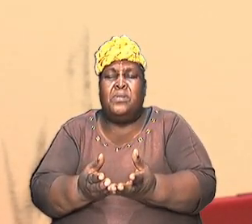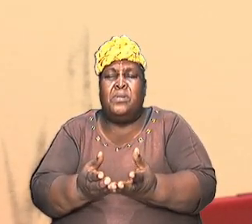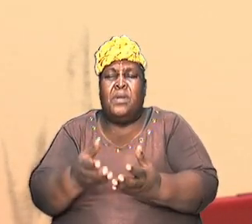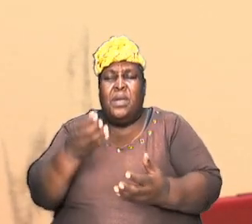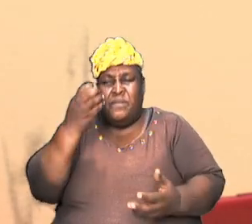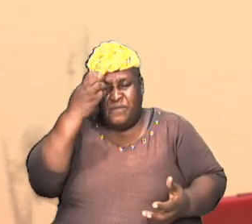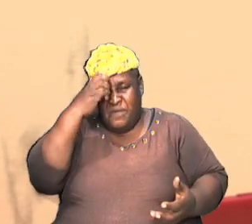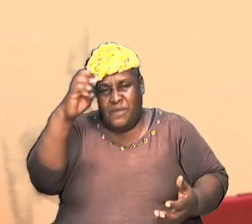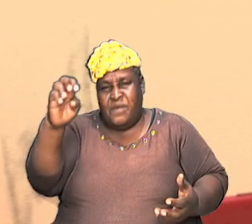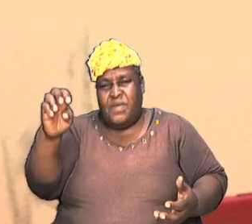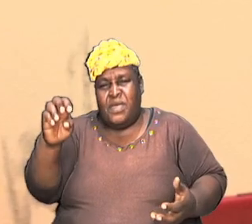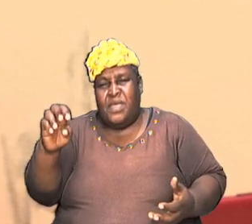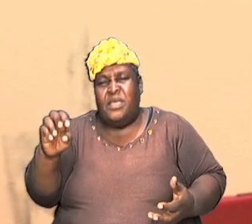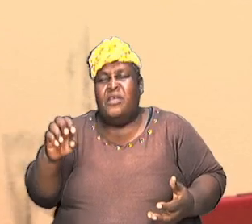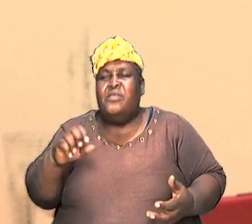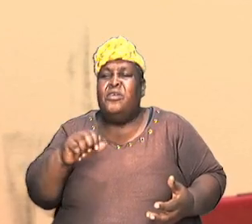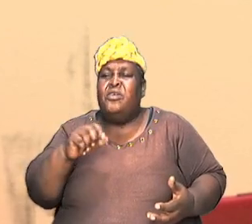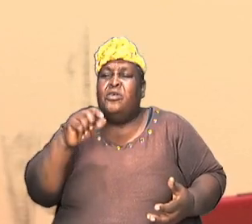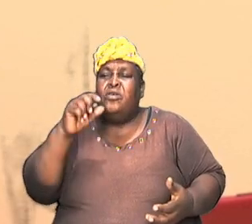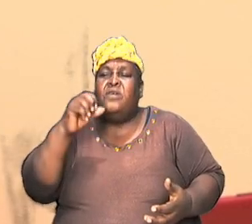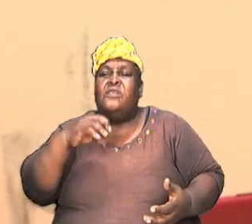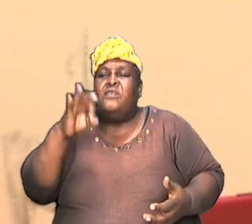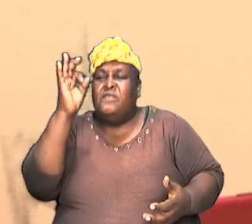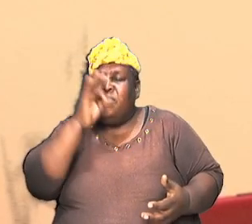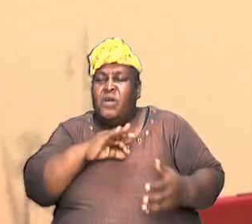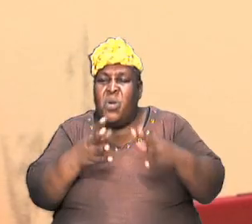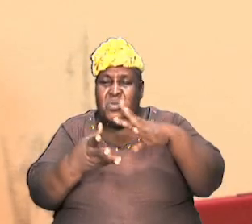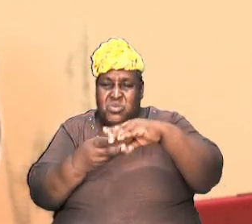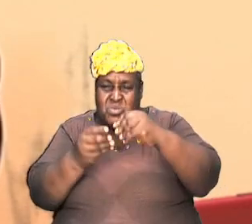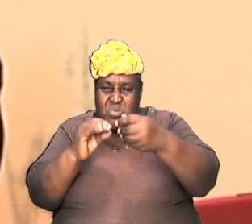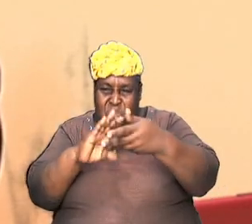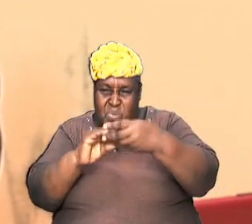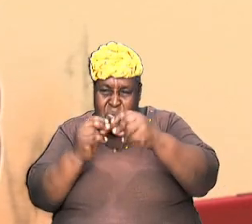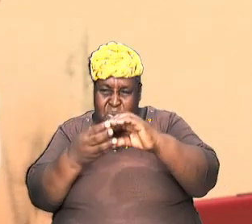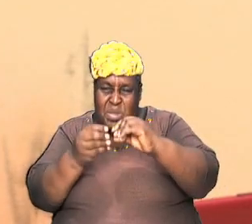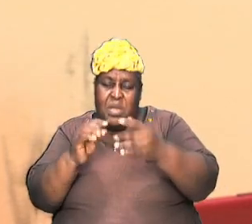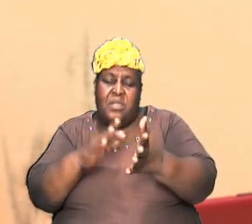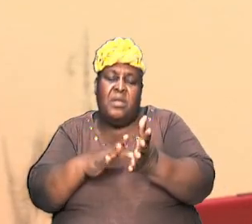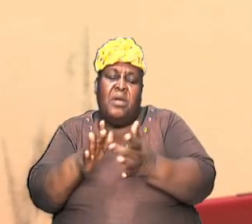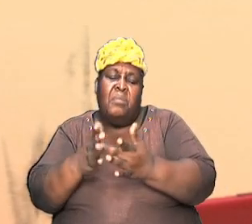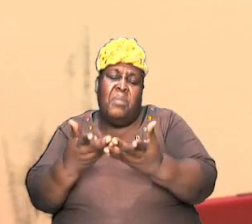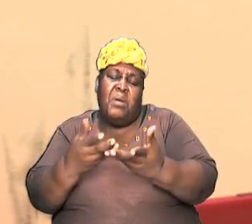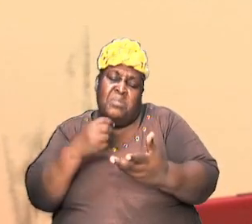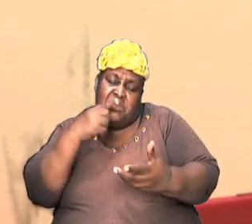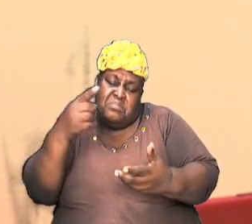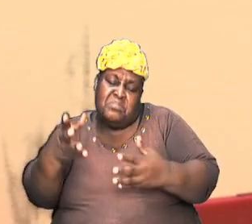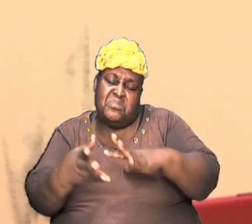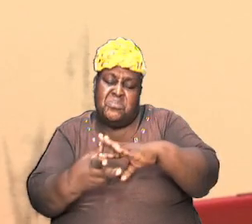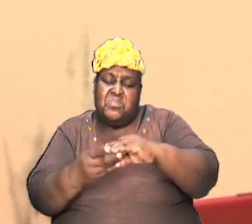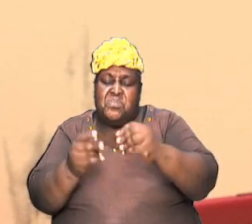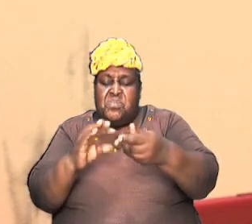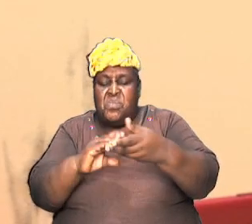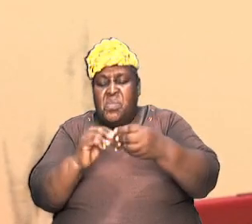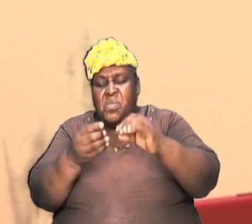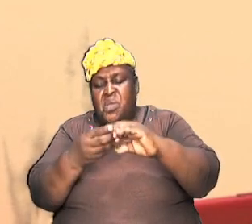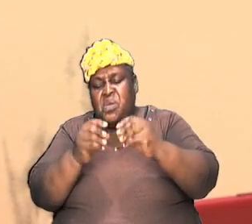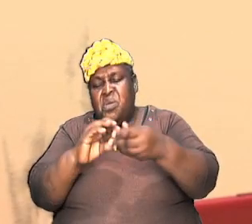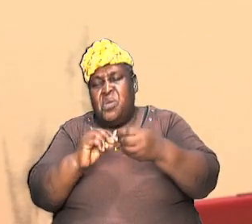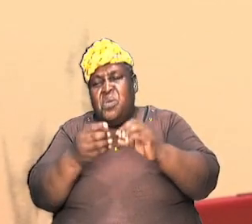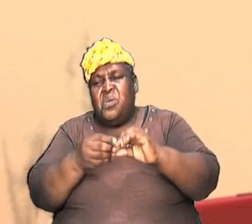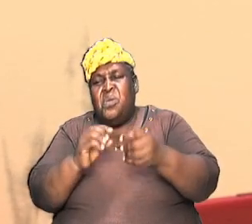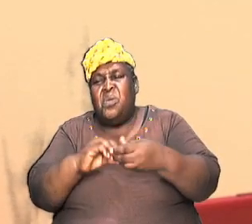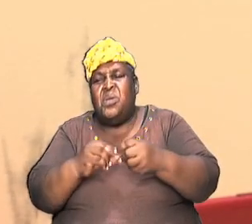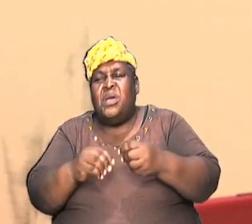They are fairy tales. And so the Bible tells us a story, they call it. And the word story has been